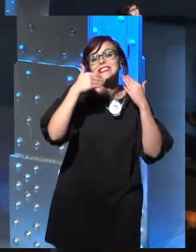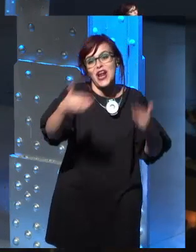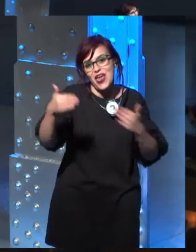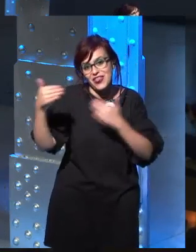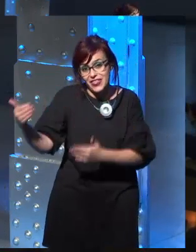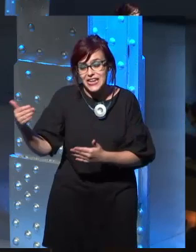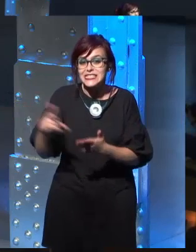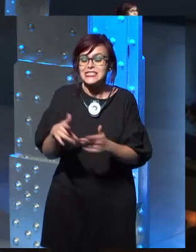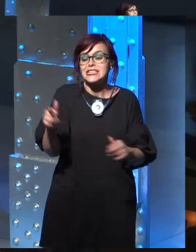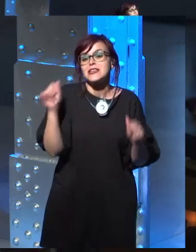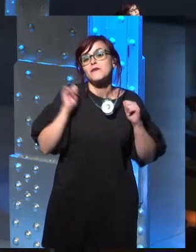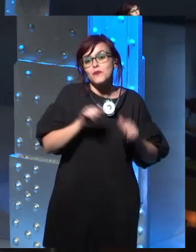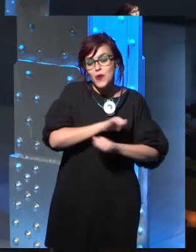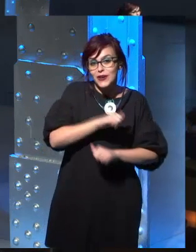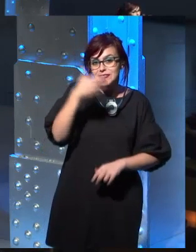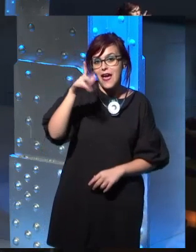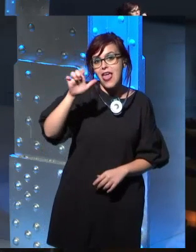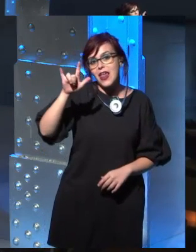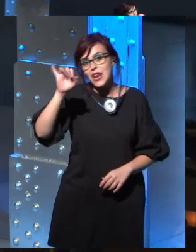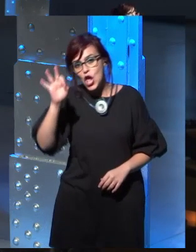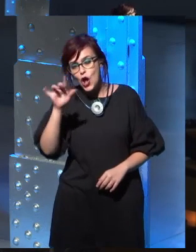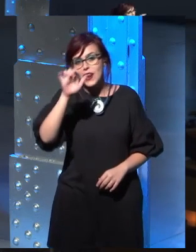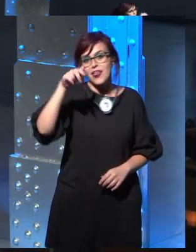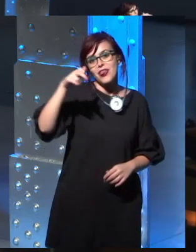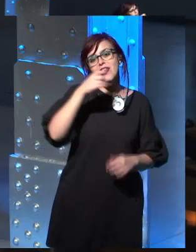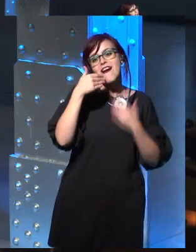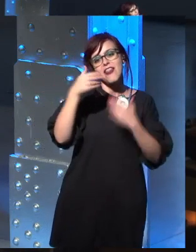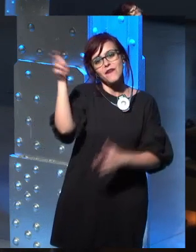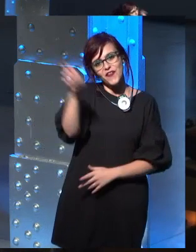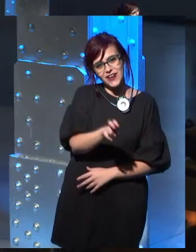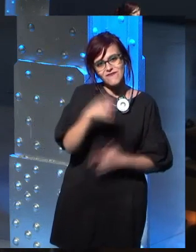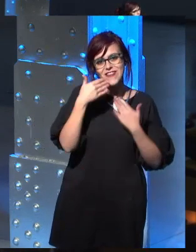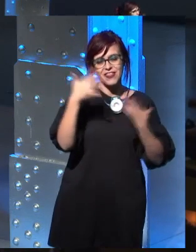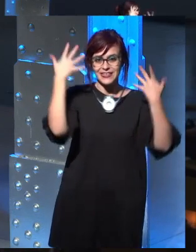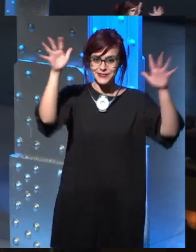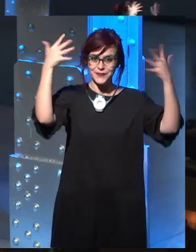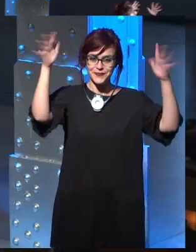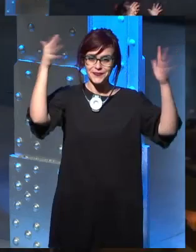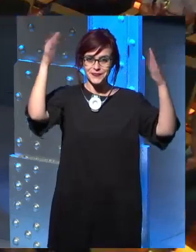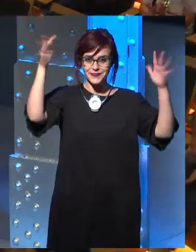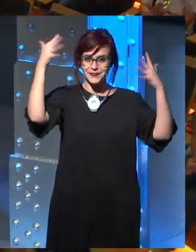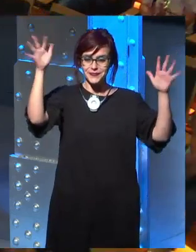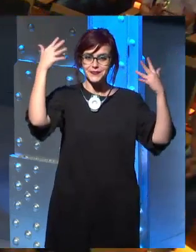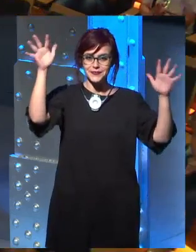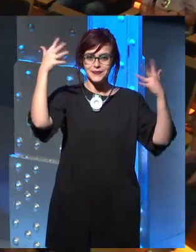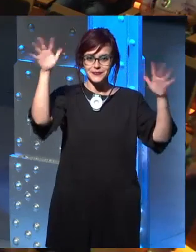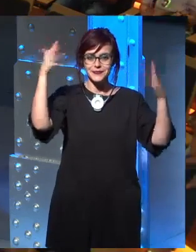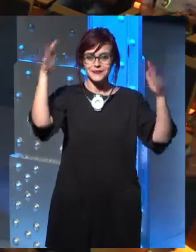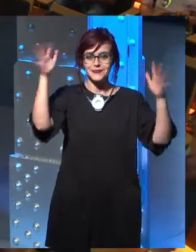and I want to thank you all. and especially Elio and Linda for being here with us today. Thank you very much. Thanks.